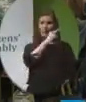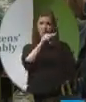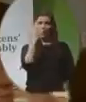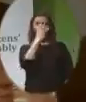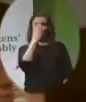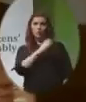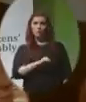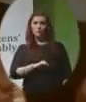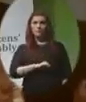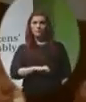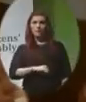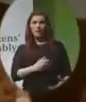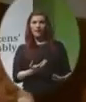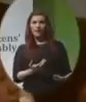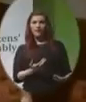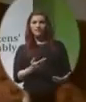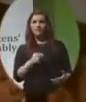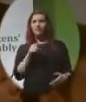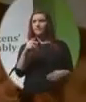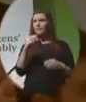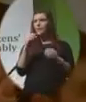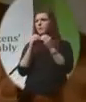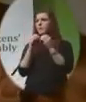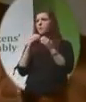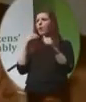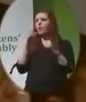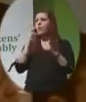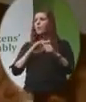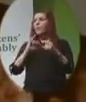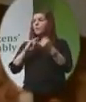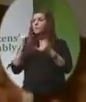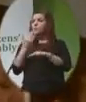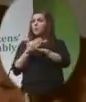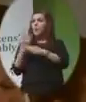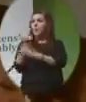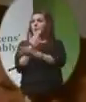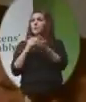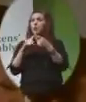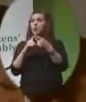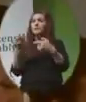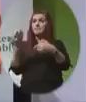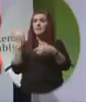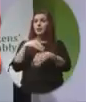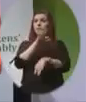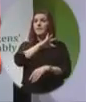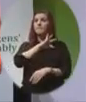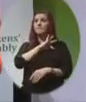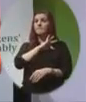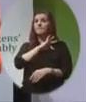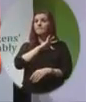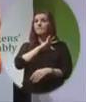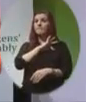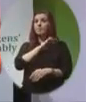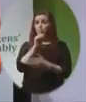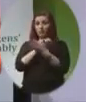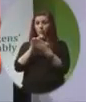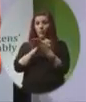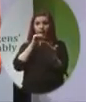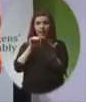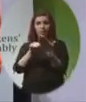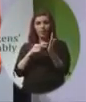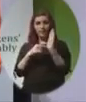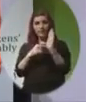Emma Beck was an artist. She died by suicide. And in her suicide note, she directly referenced aborting her twins,